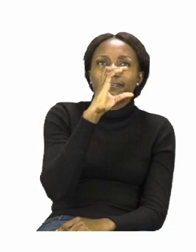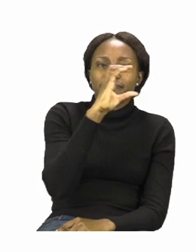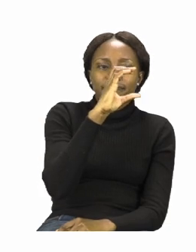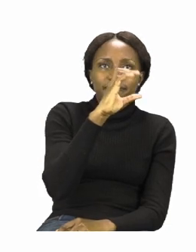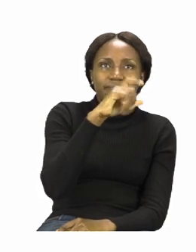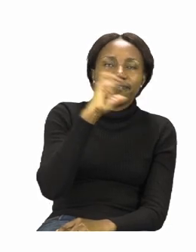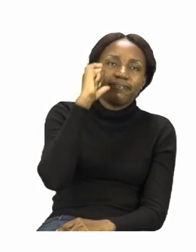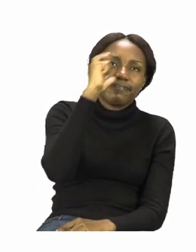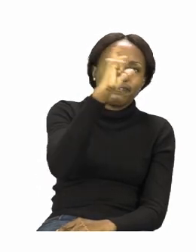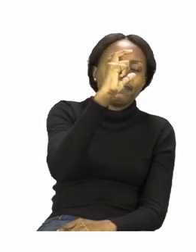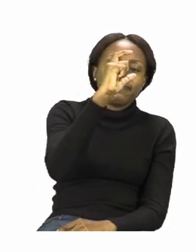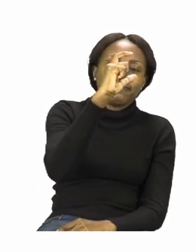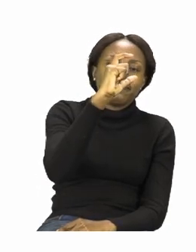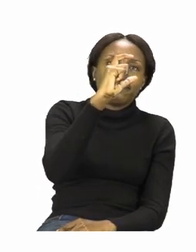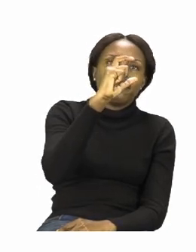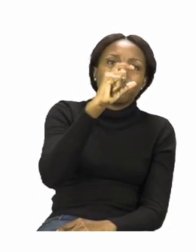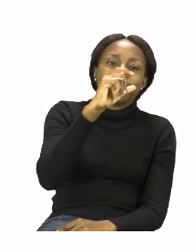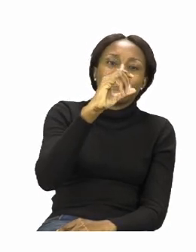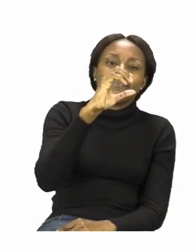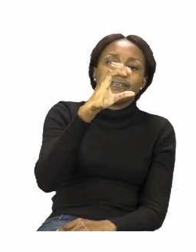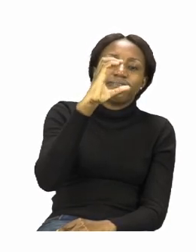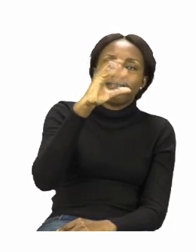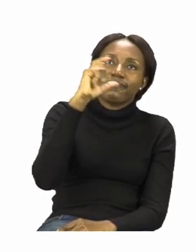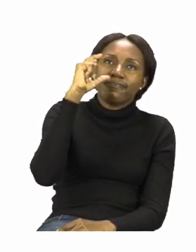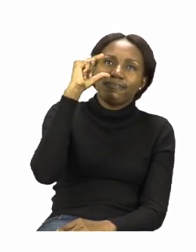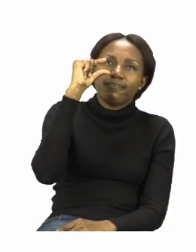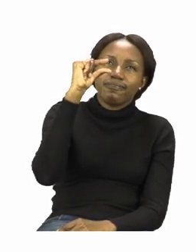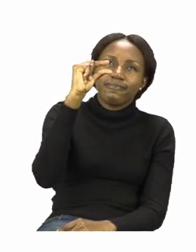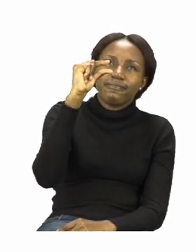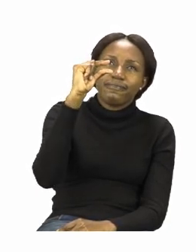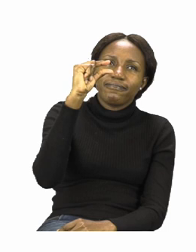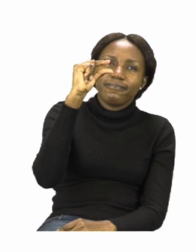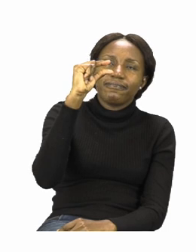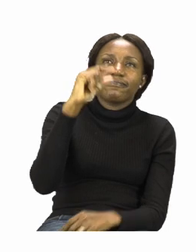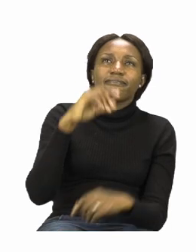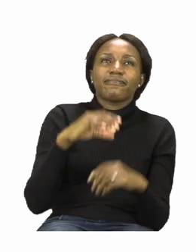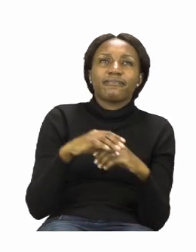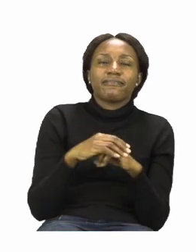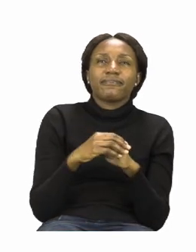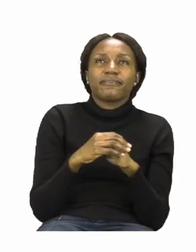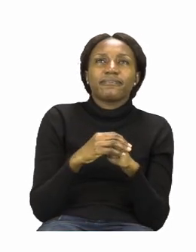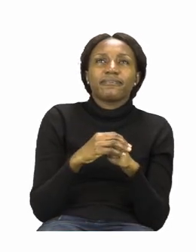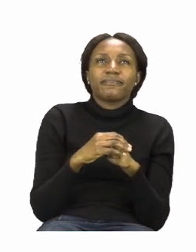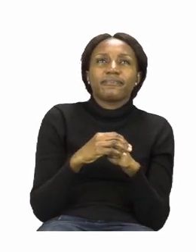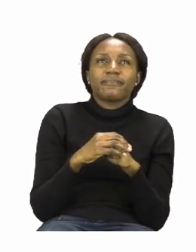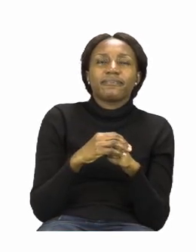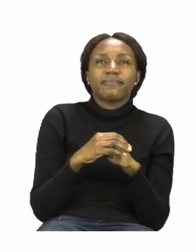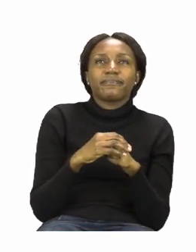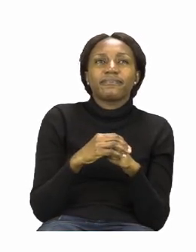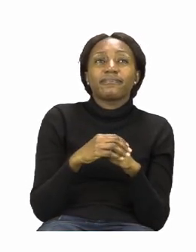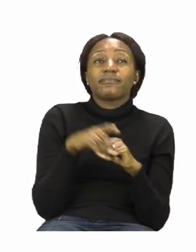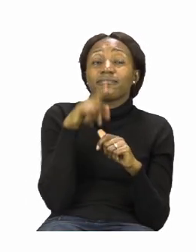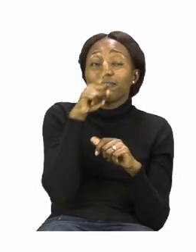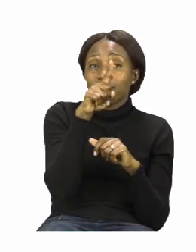capital letter k and a small letter k you are going to trace and